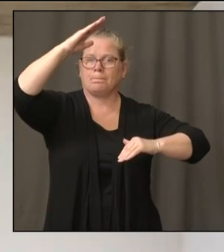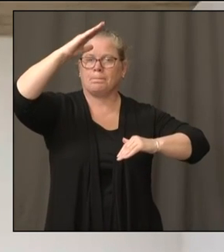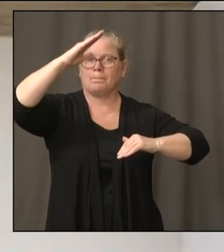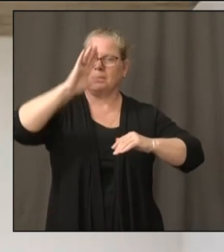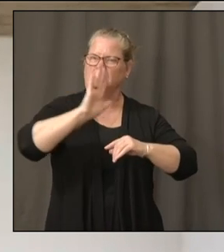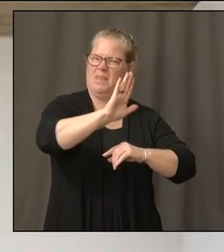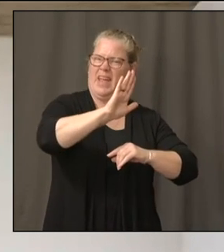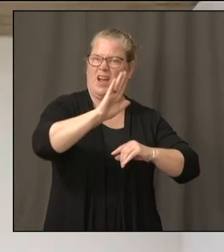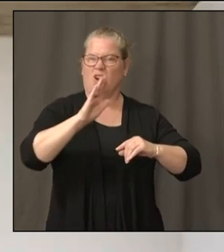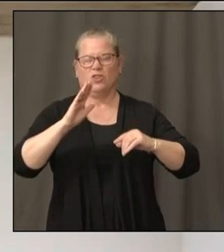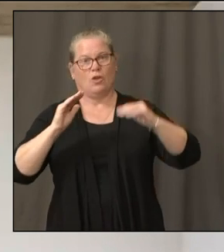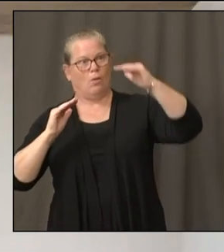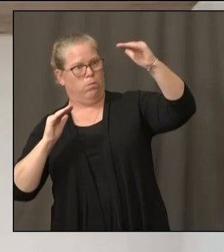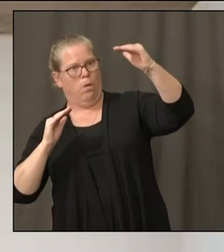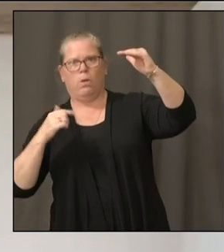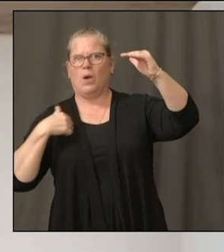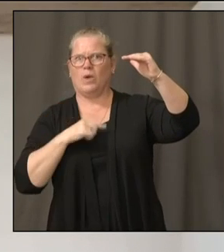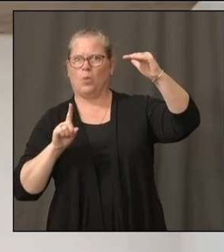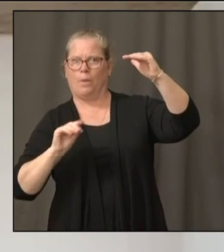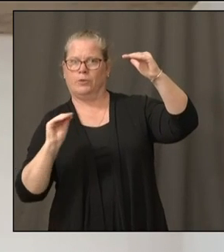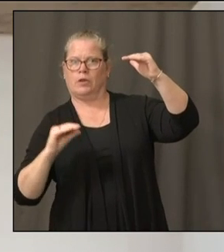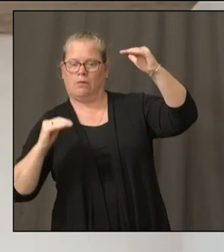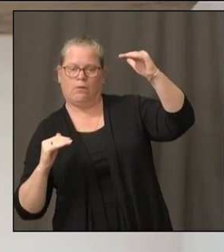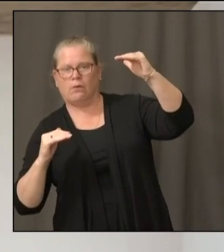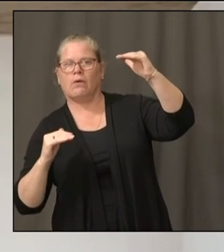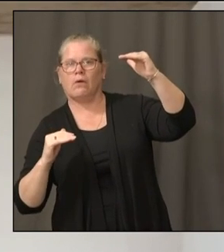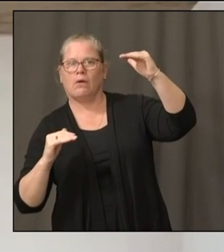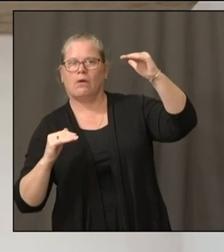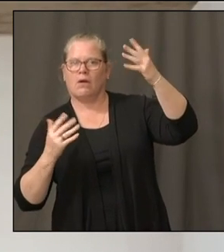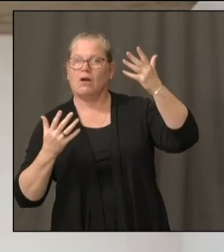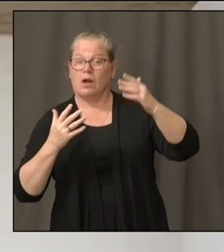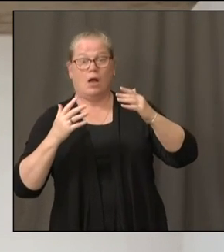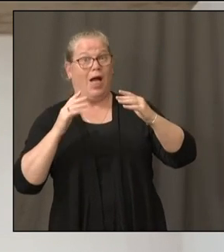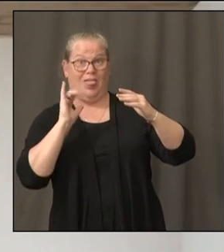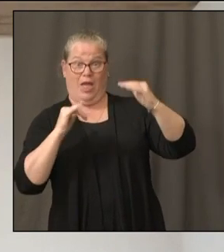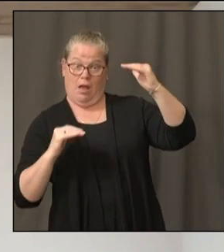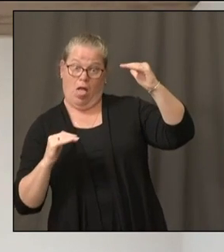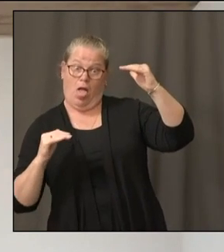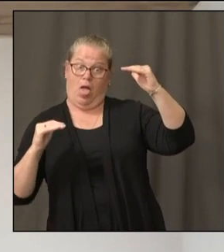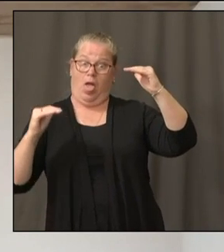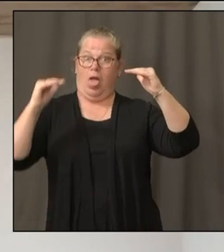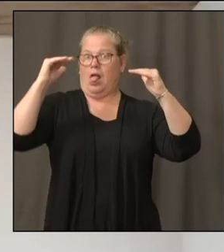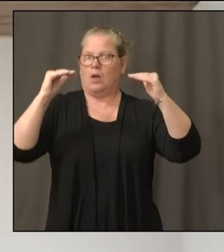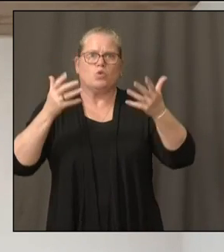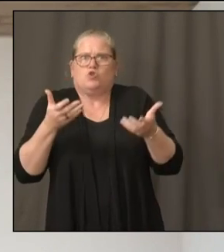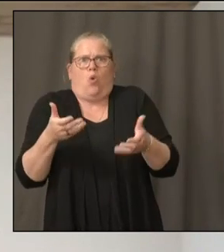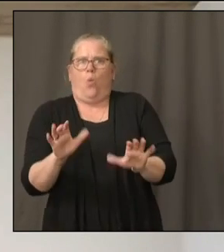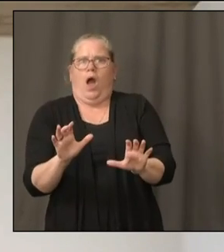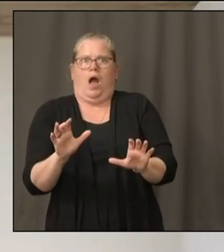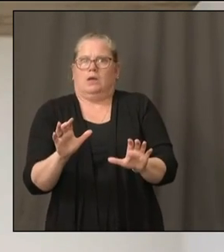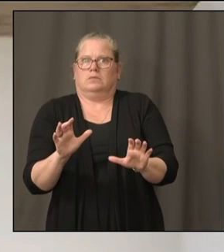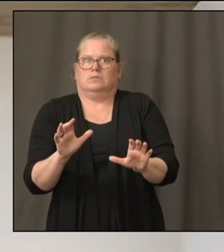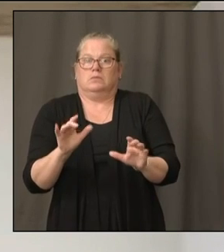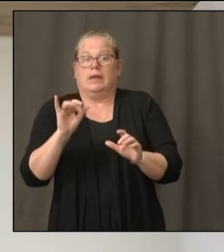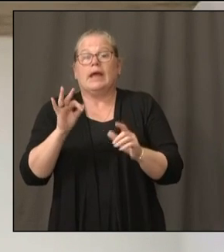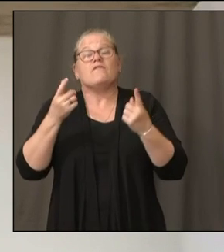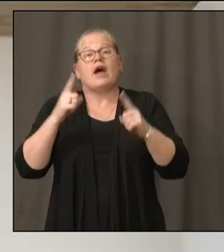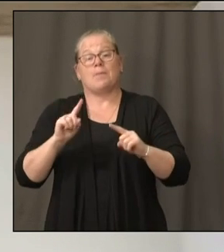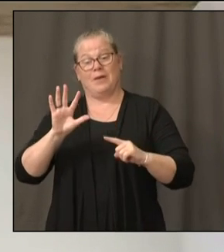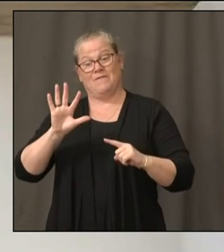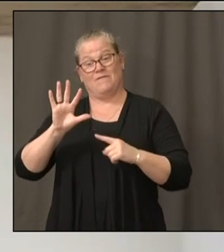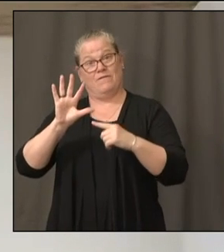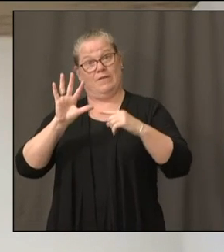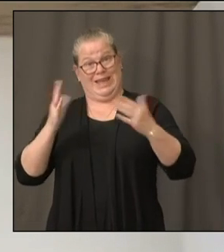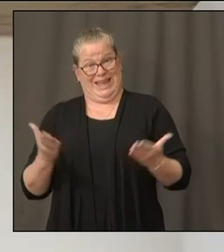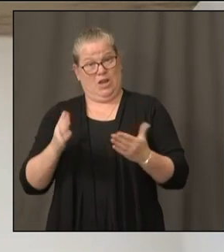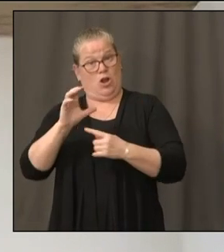we're running into trouble. And if the percent positivity goes above 5%, that is very concerning.